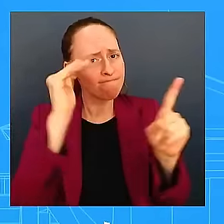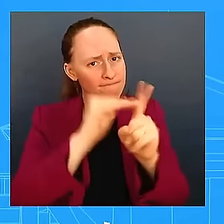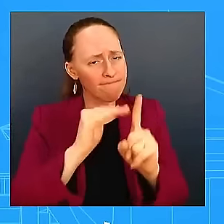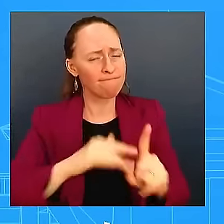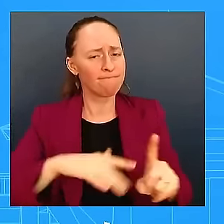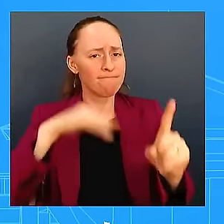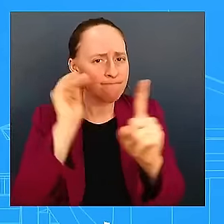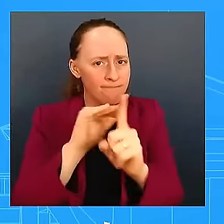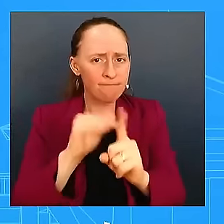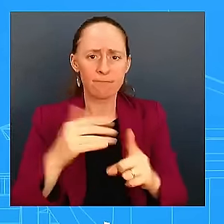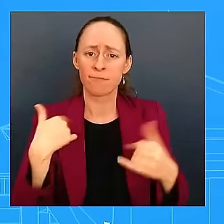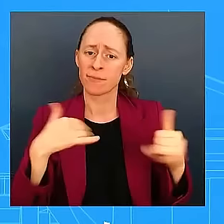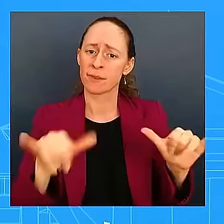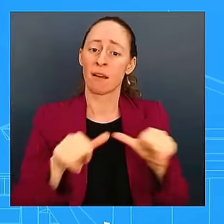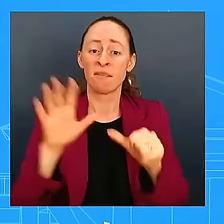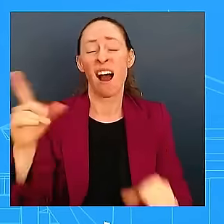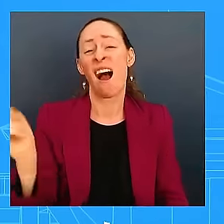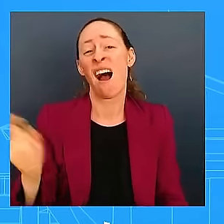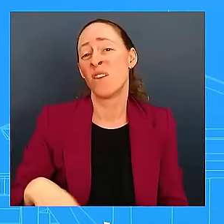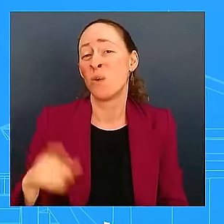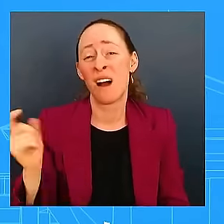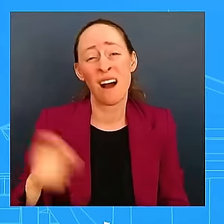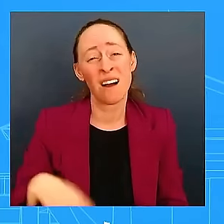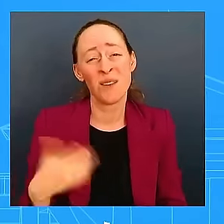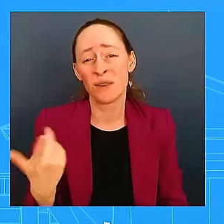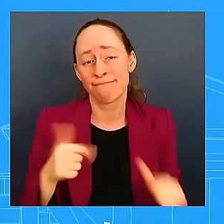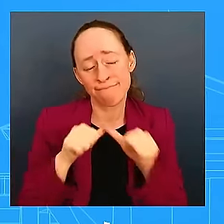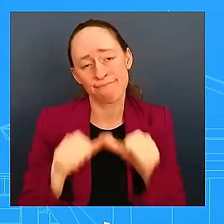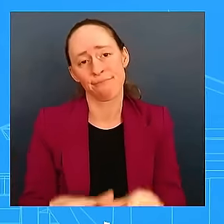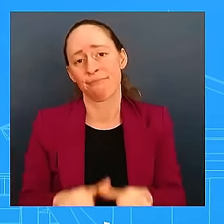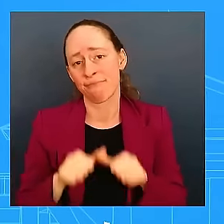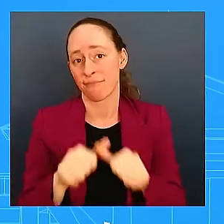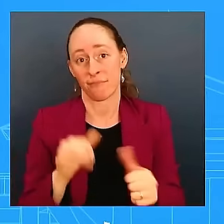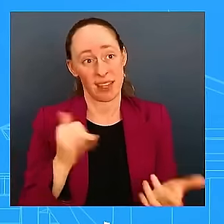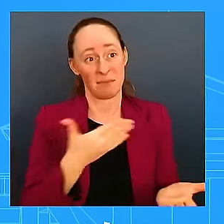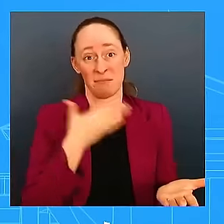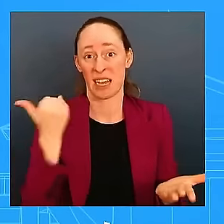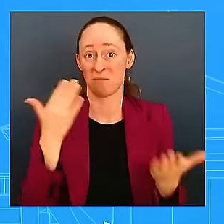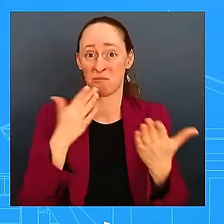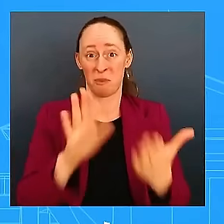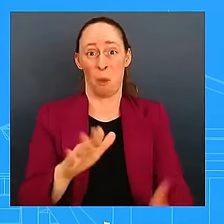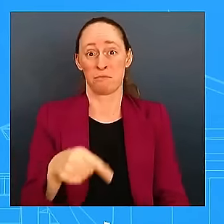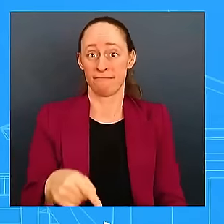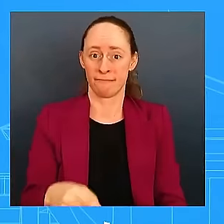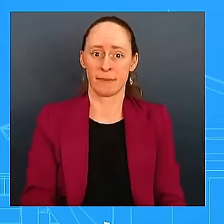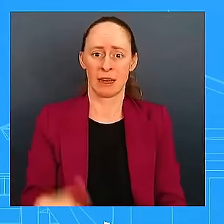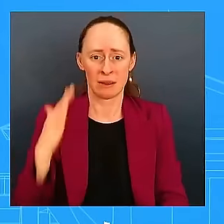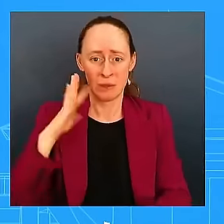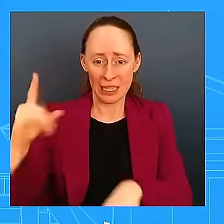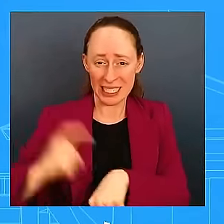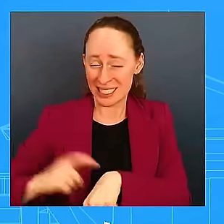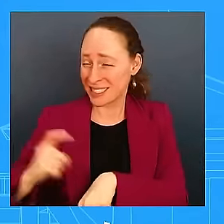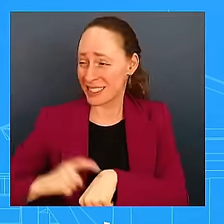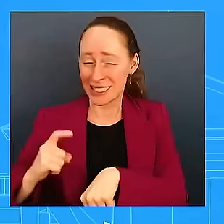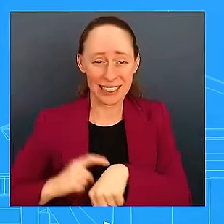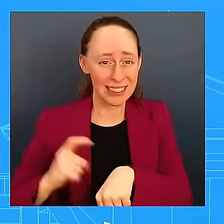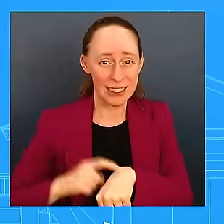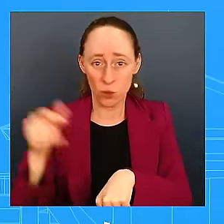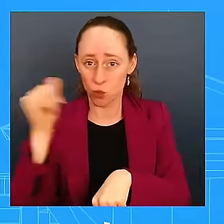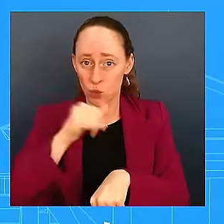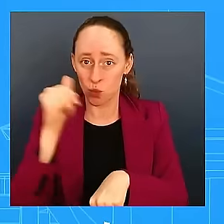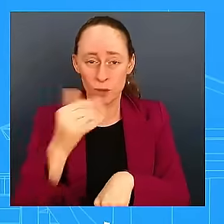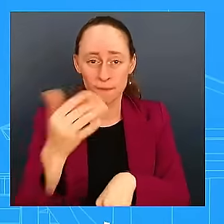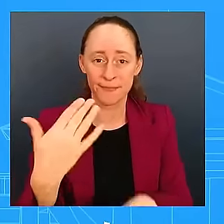this. We have to. That is the way out of this. And I know we have to wrap pretty soon. Go ahead, Garen. In response to a criminal complaint